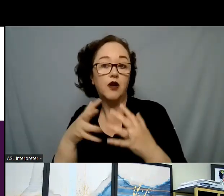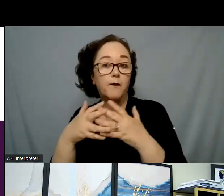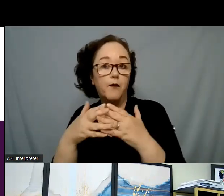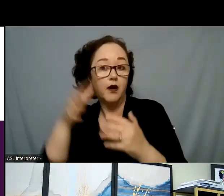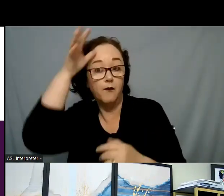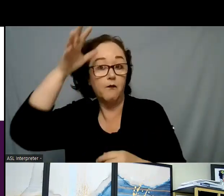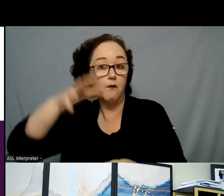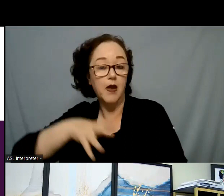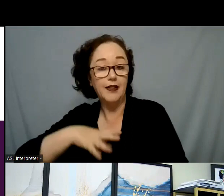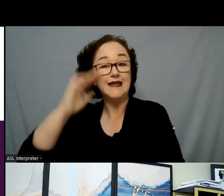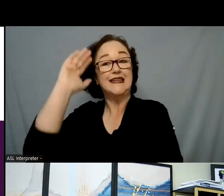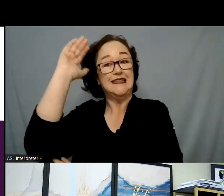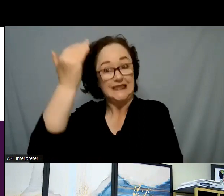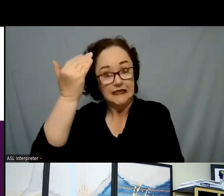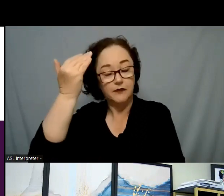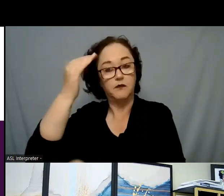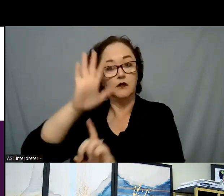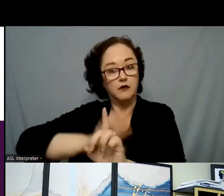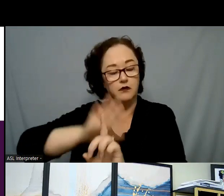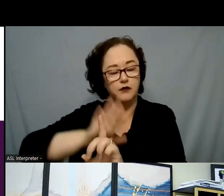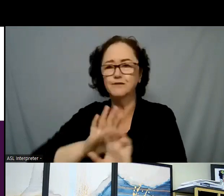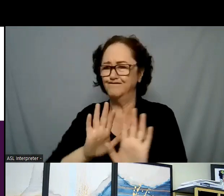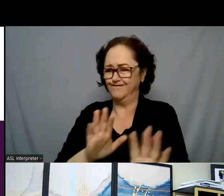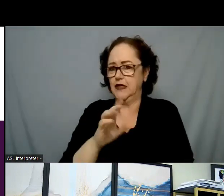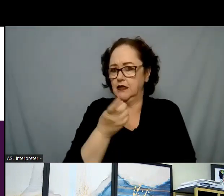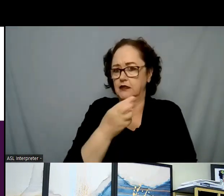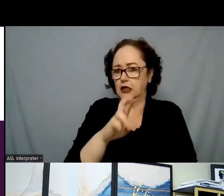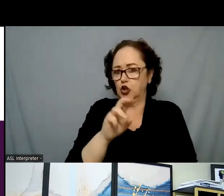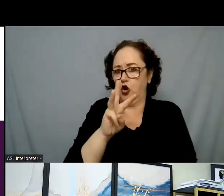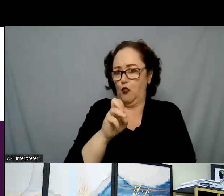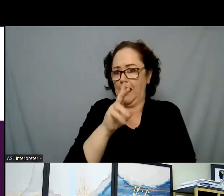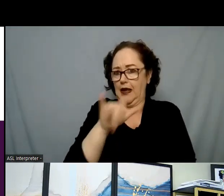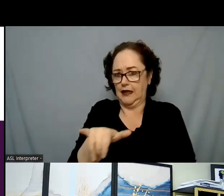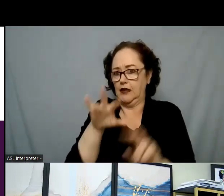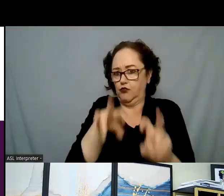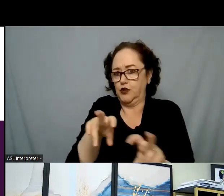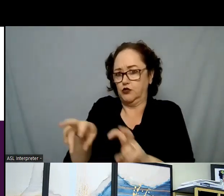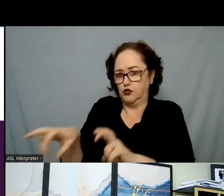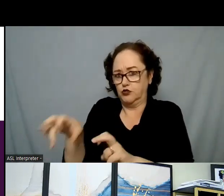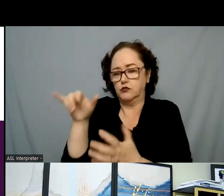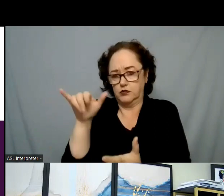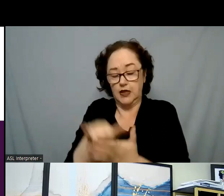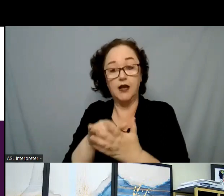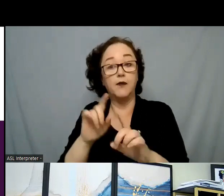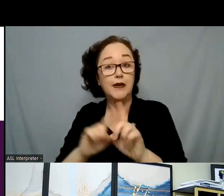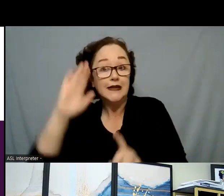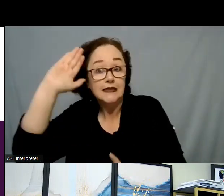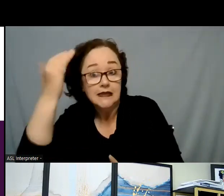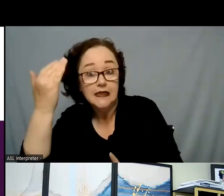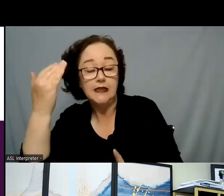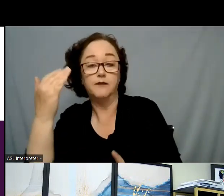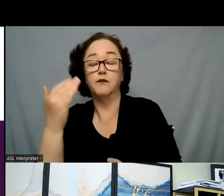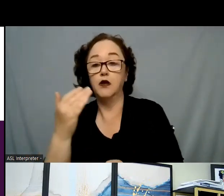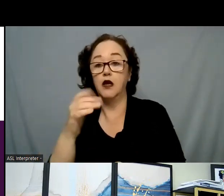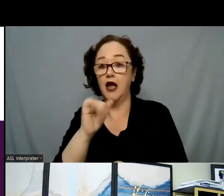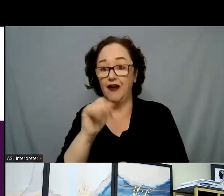be, Dr. Whaley has done some research in this area, Arthur Whaley, but it may appear to be that an African-American male on